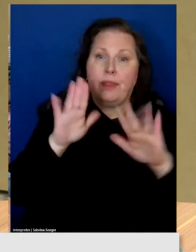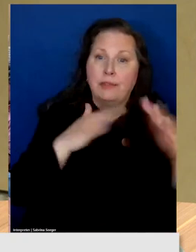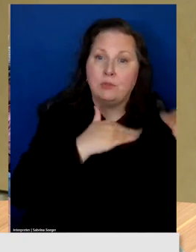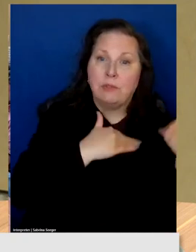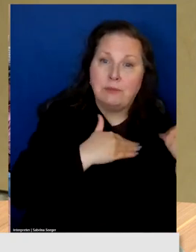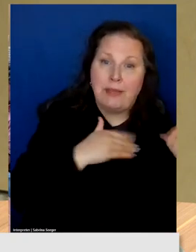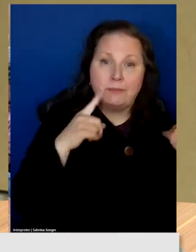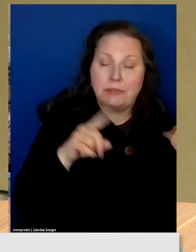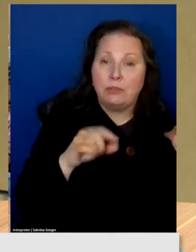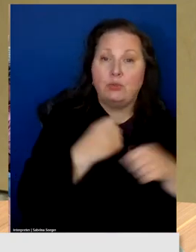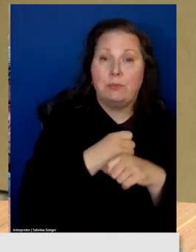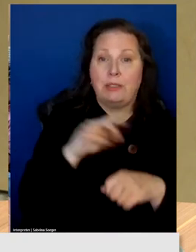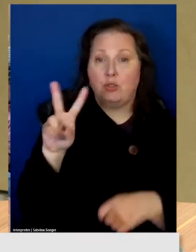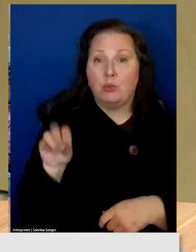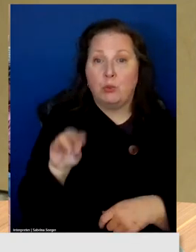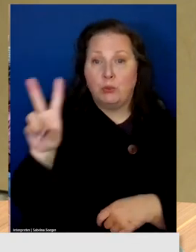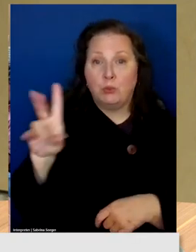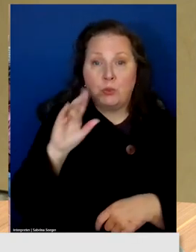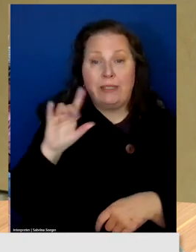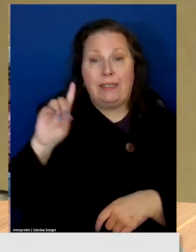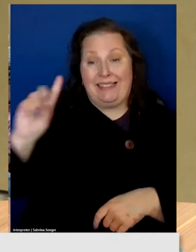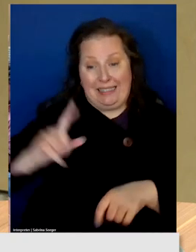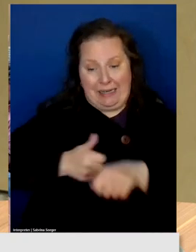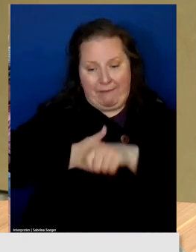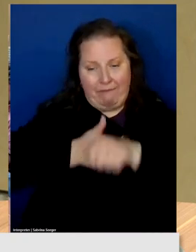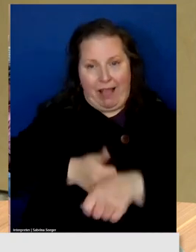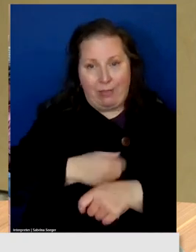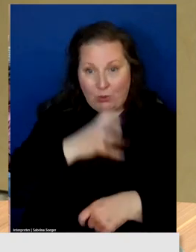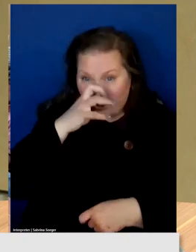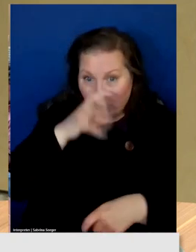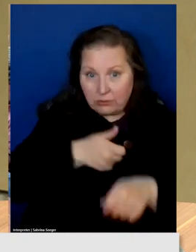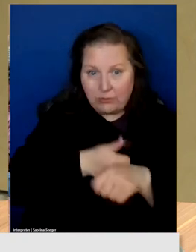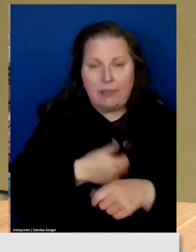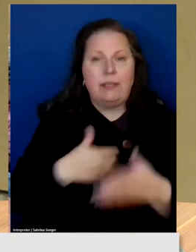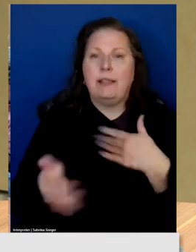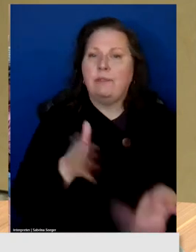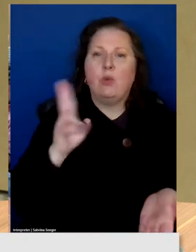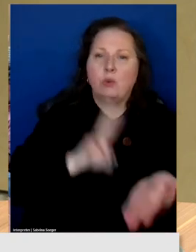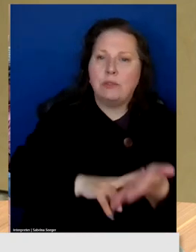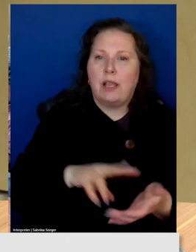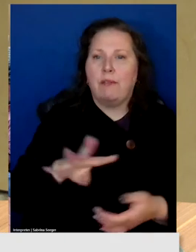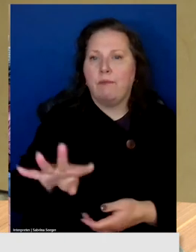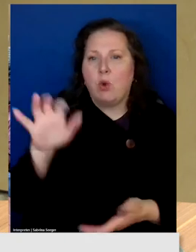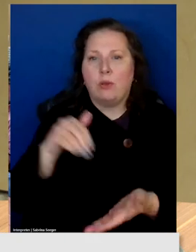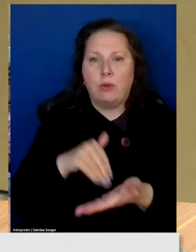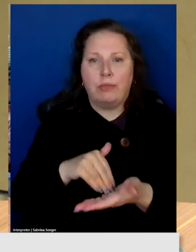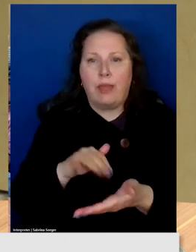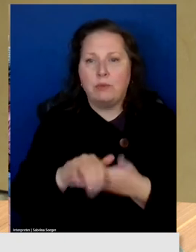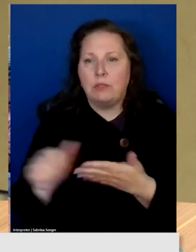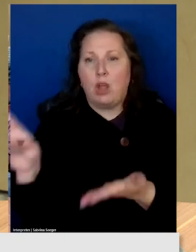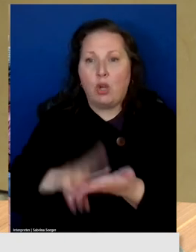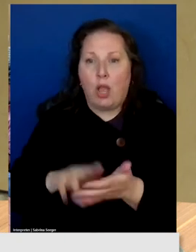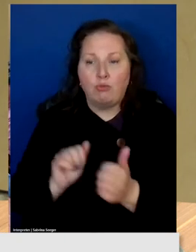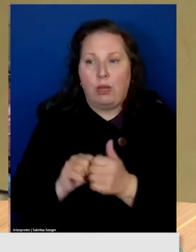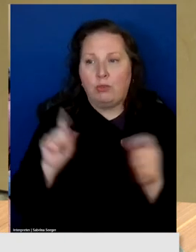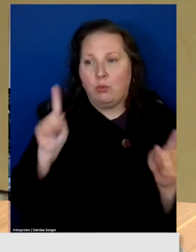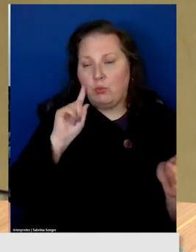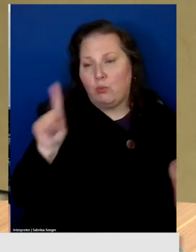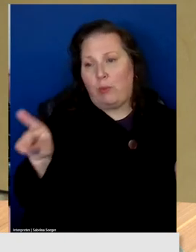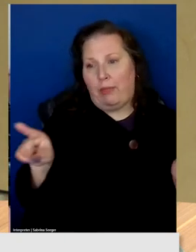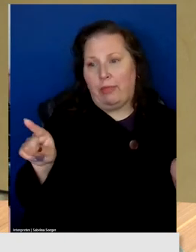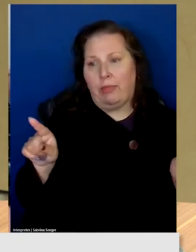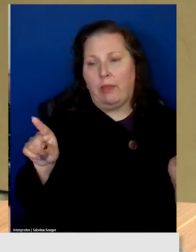make sure 202 D is adhered to strictly even though you've signed a $400,000 contract with. Recy,